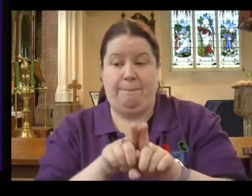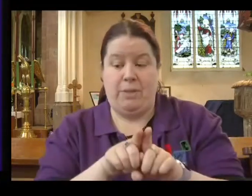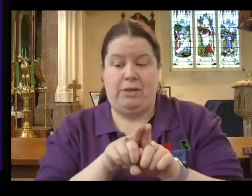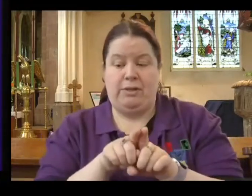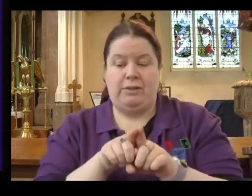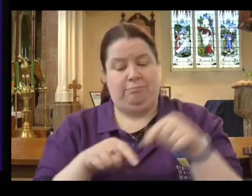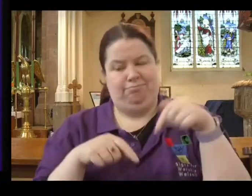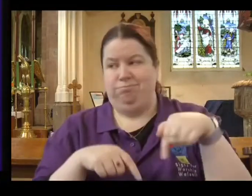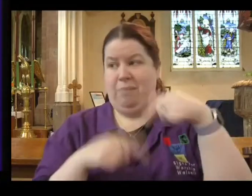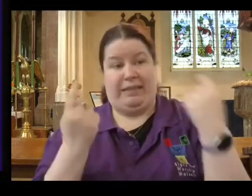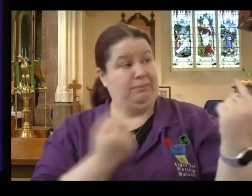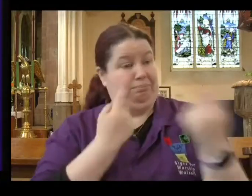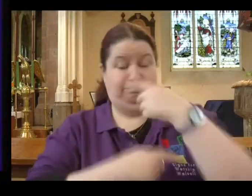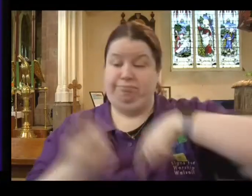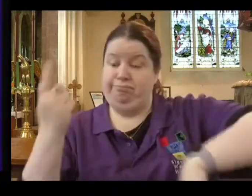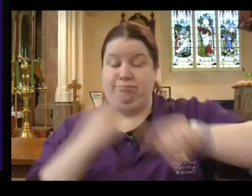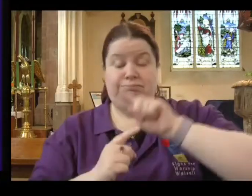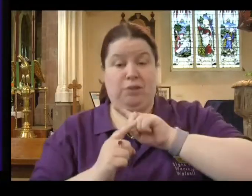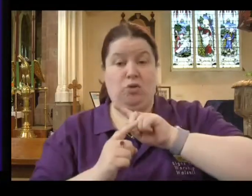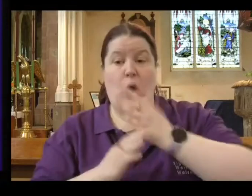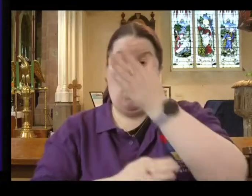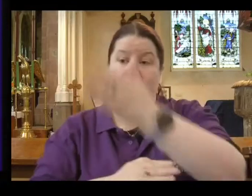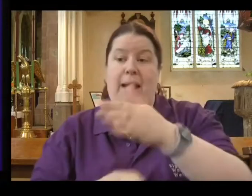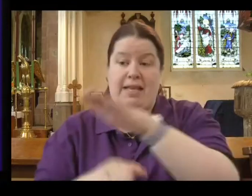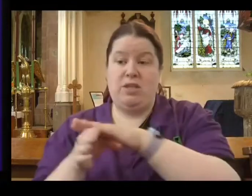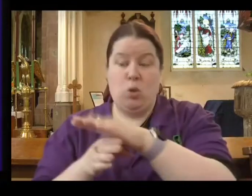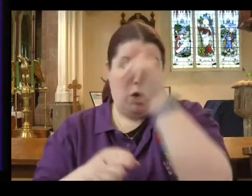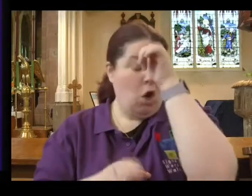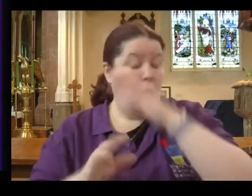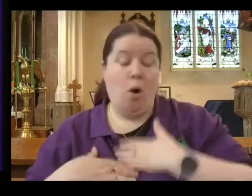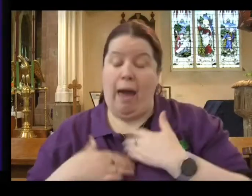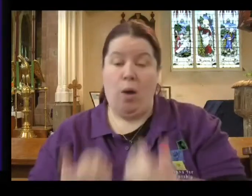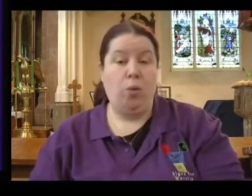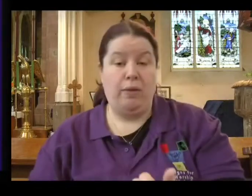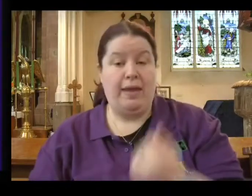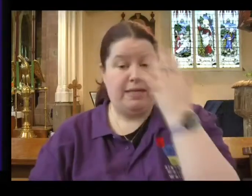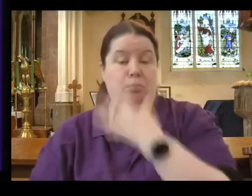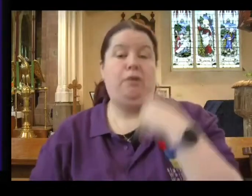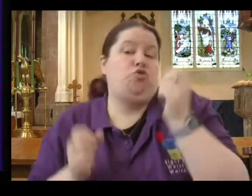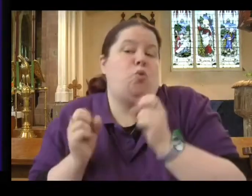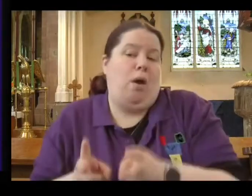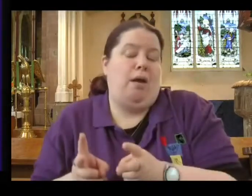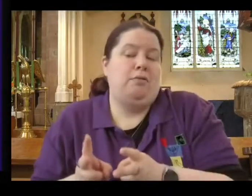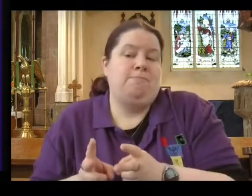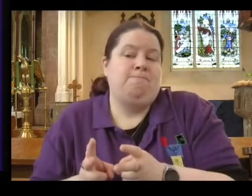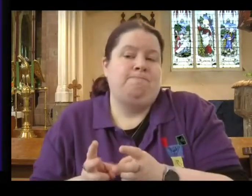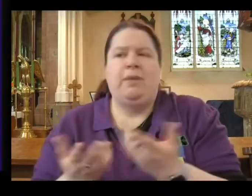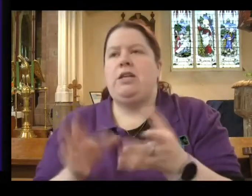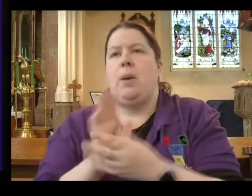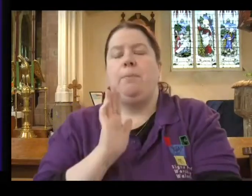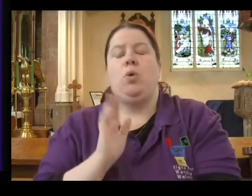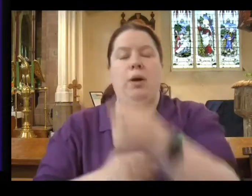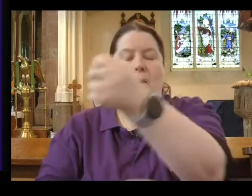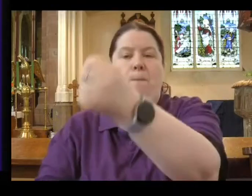avoiding places and practices we know that are unhealthy for us spiritually. Now if a pub